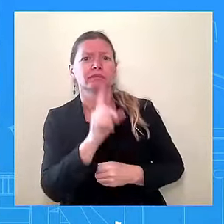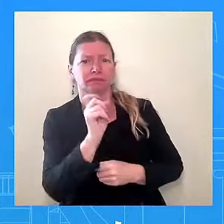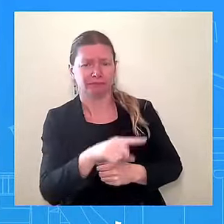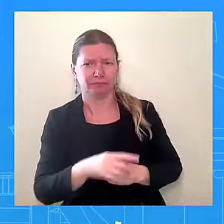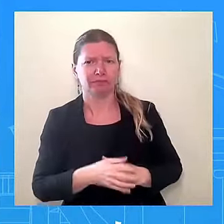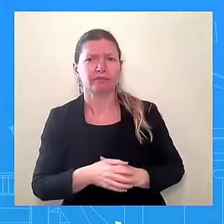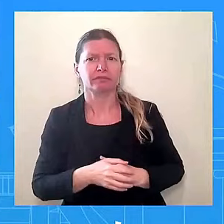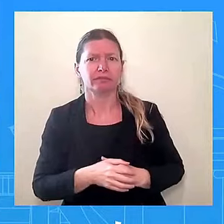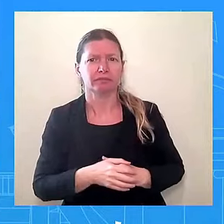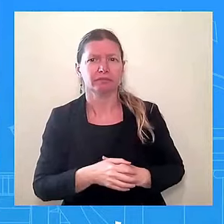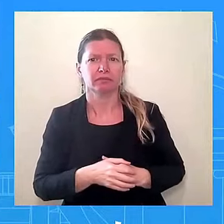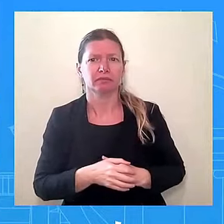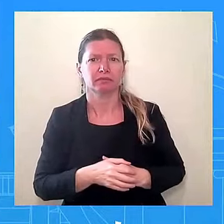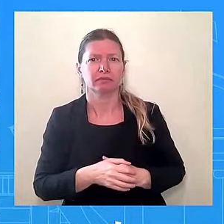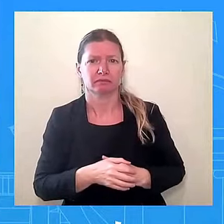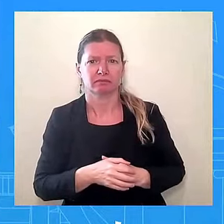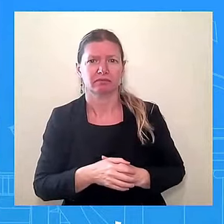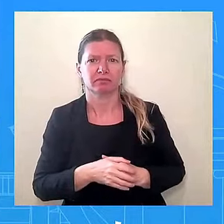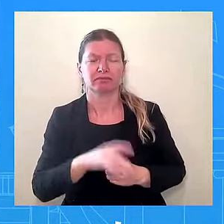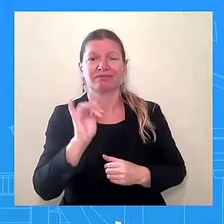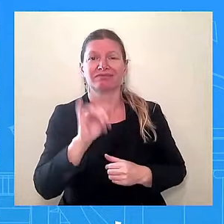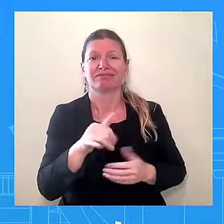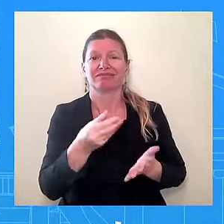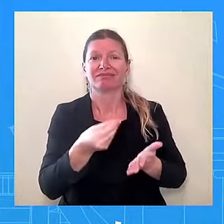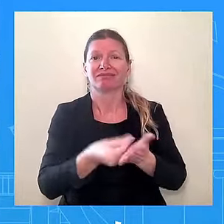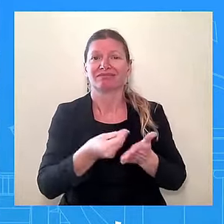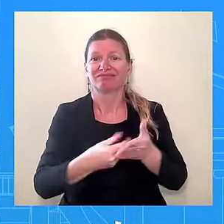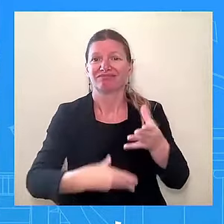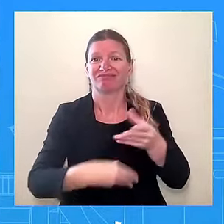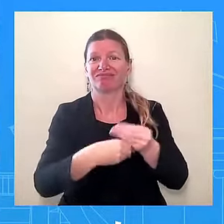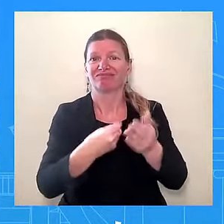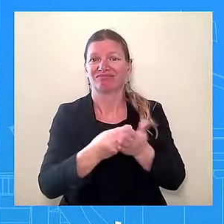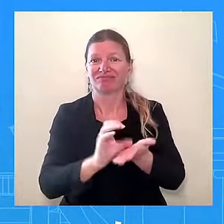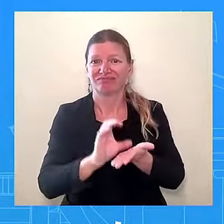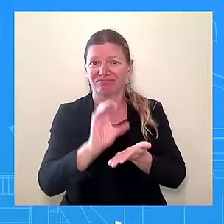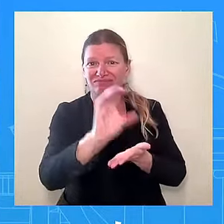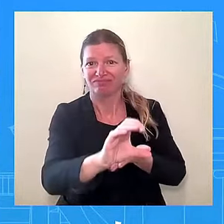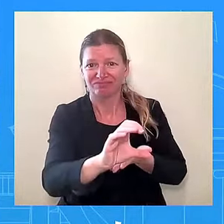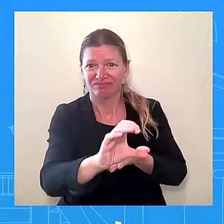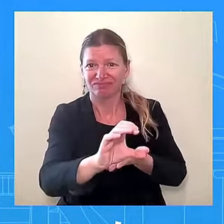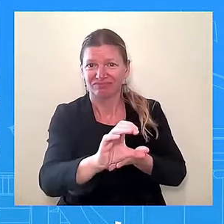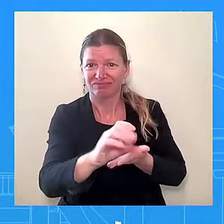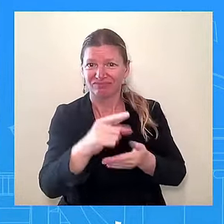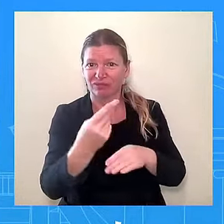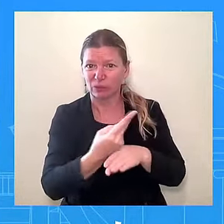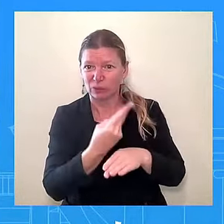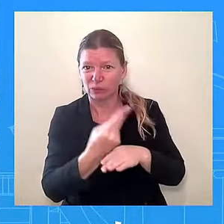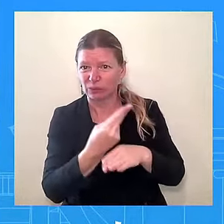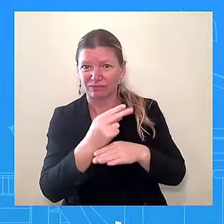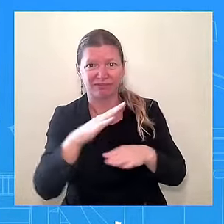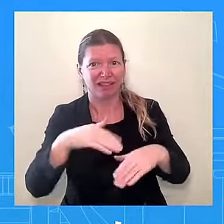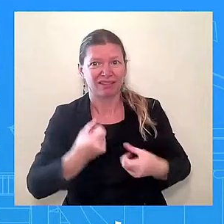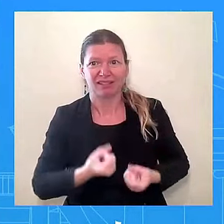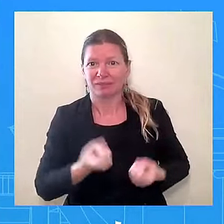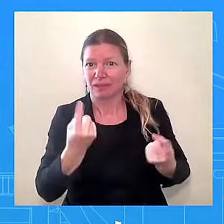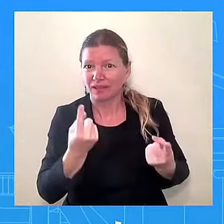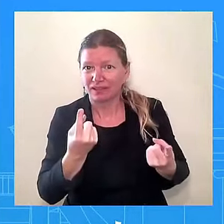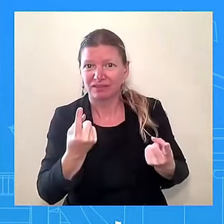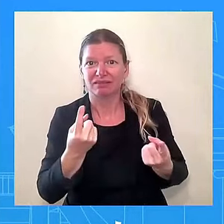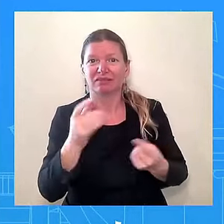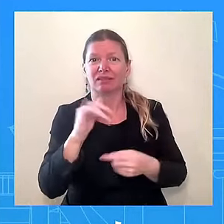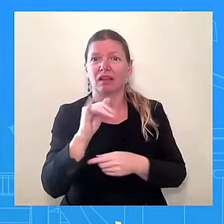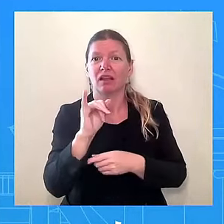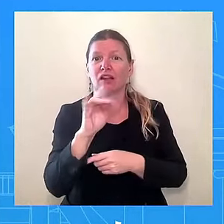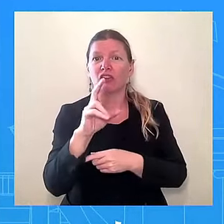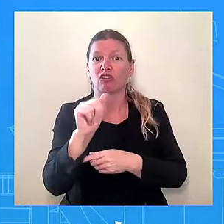other issues, and I'm wondering if you worry that there's a possibility that unspent IRA money could get rescinded. that would